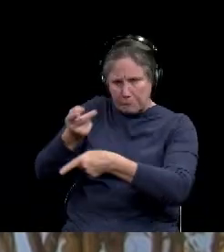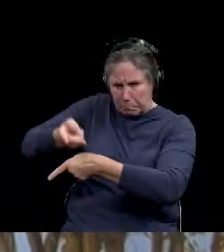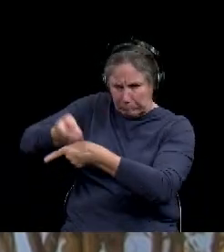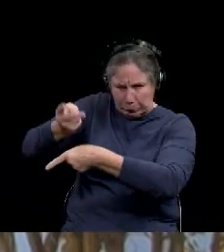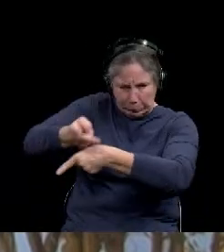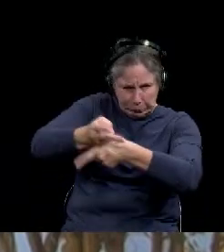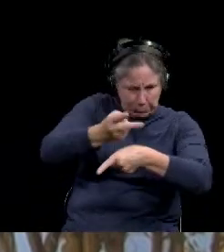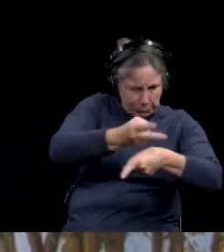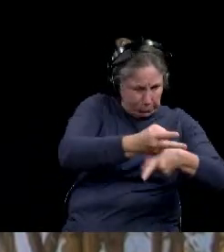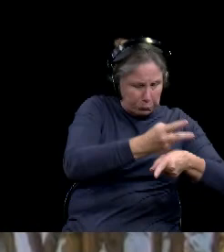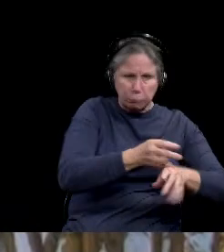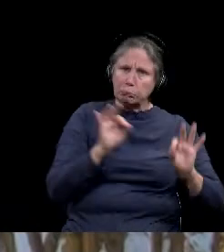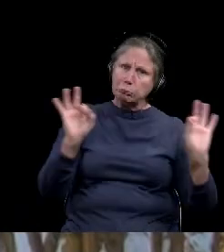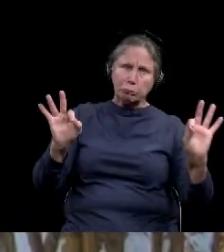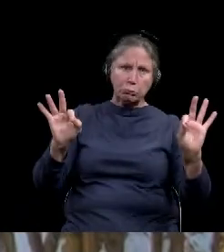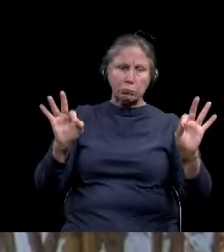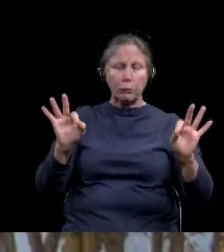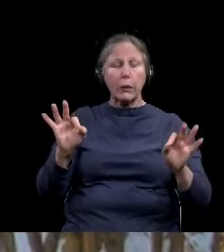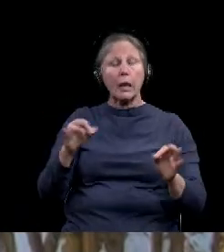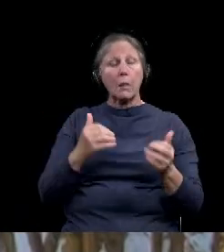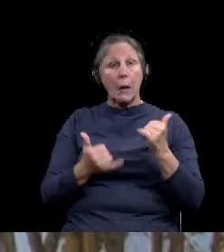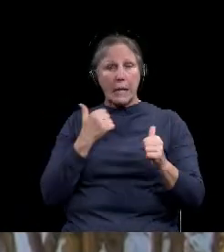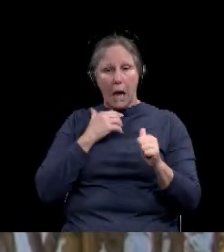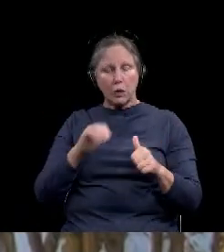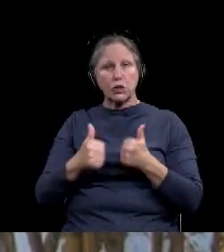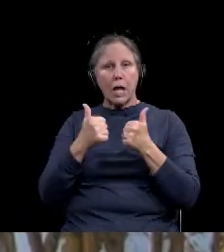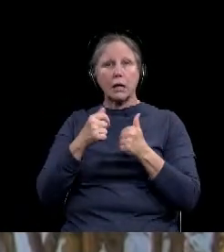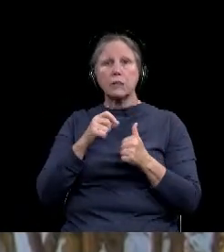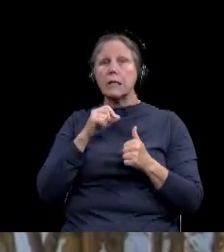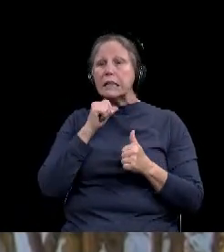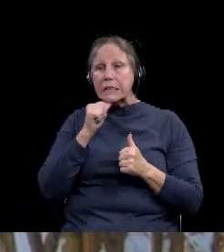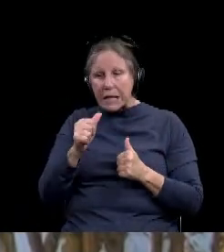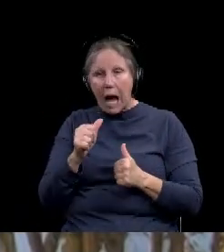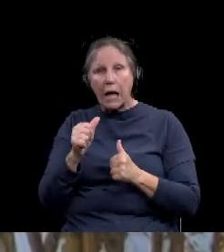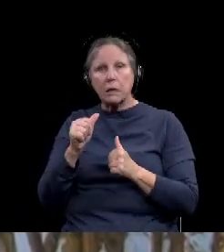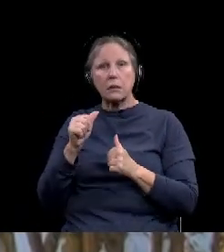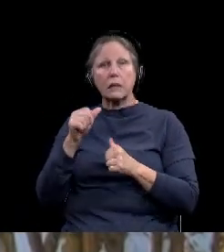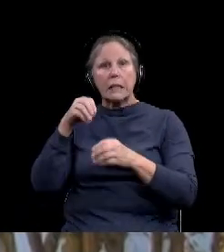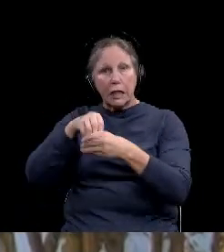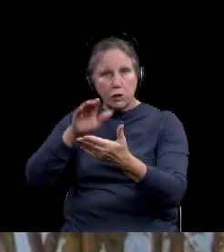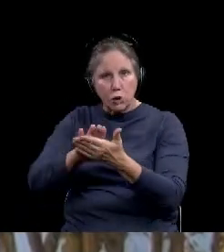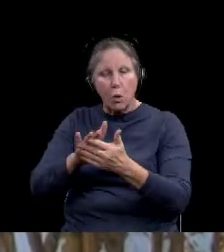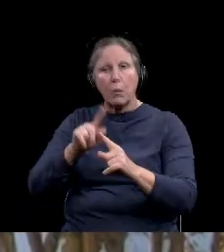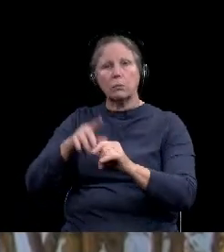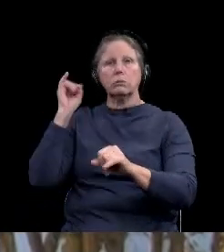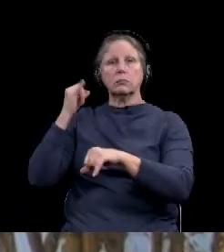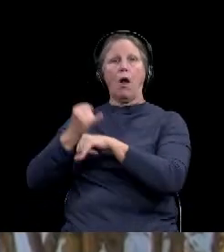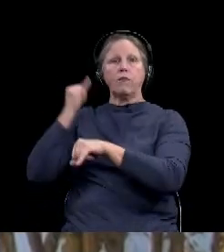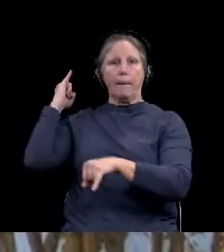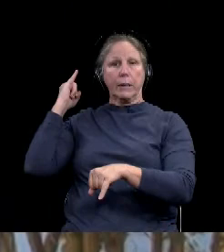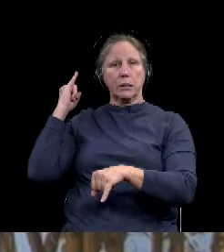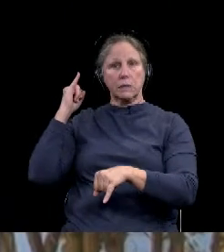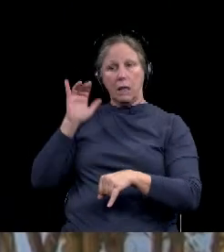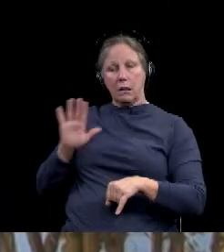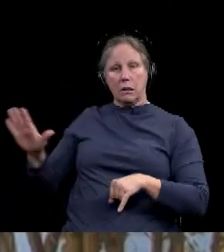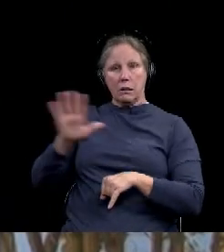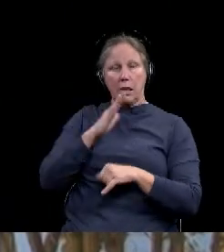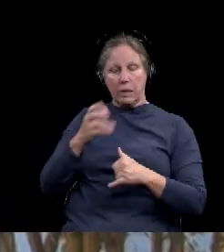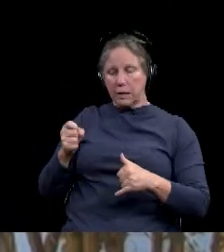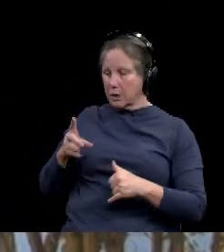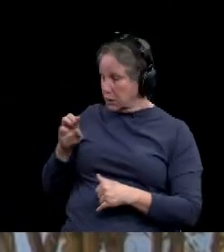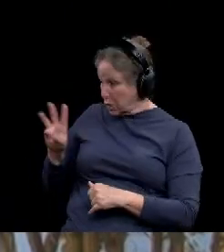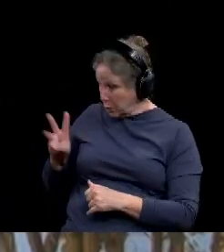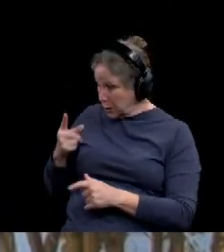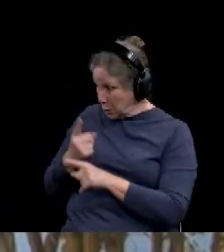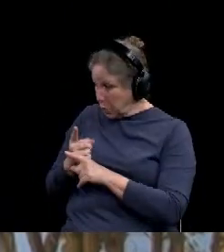with that. think again, our biggest challenge is off-campus extracurricular activities there. Um, but Dr. Wilson, am I right?